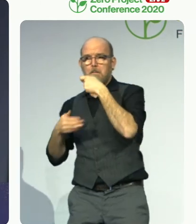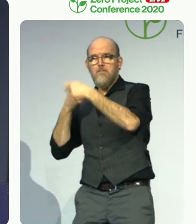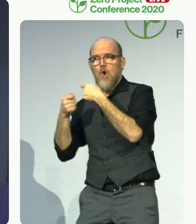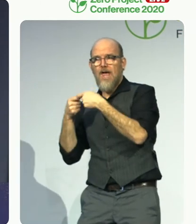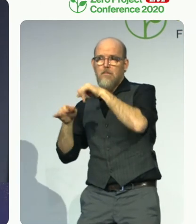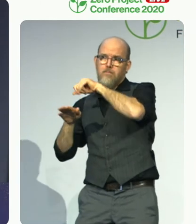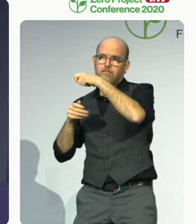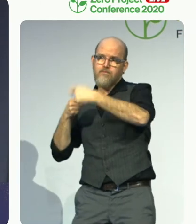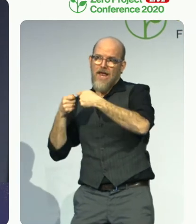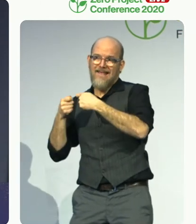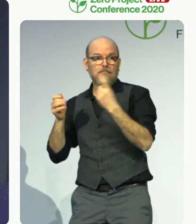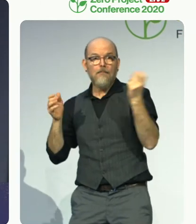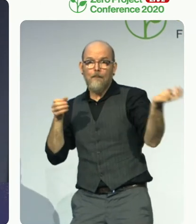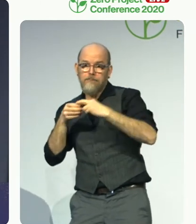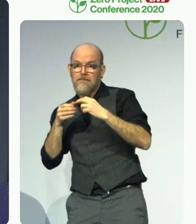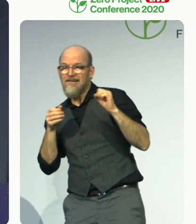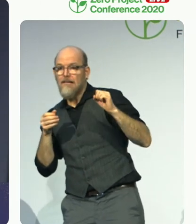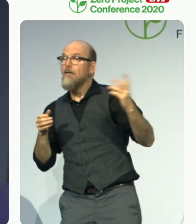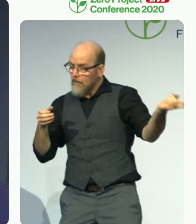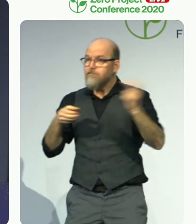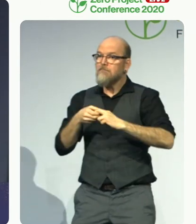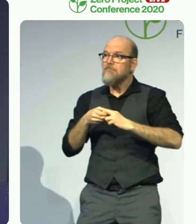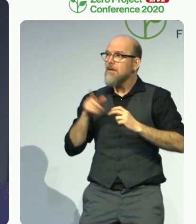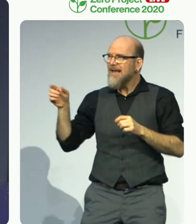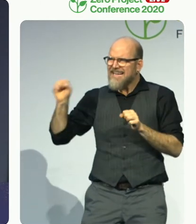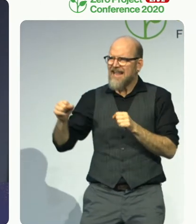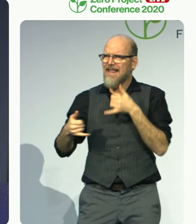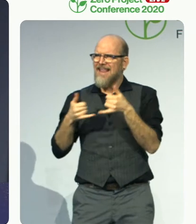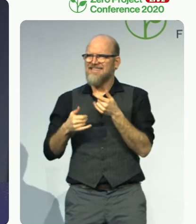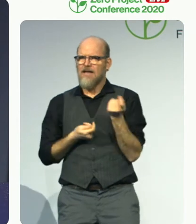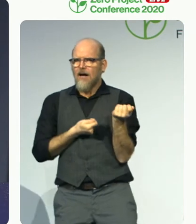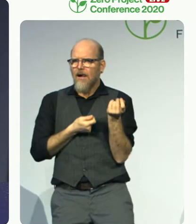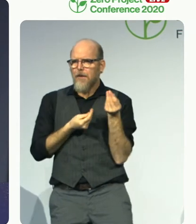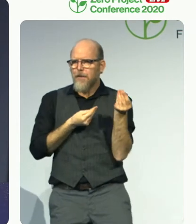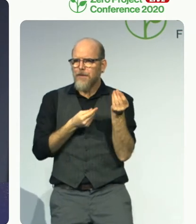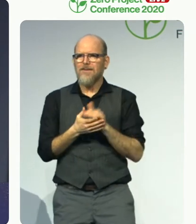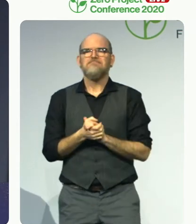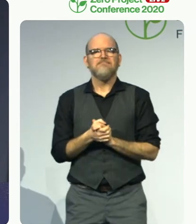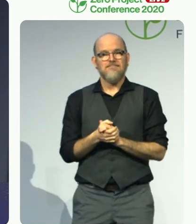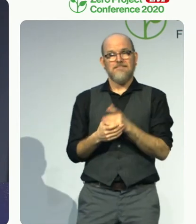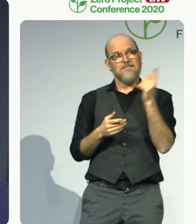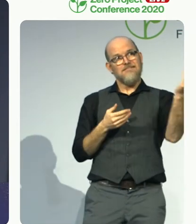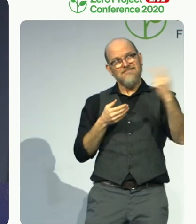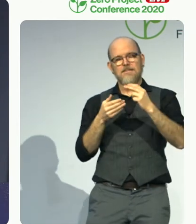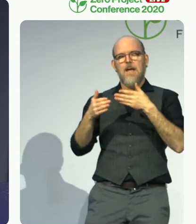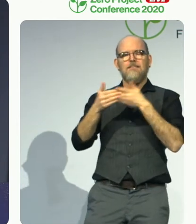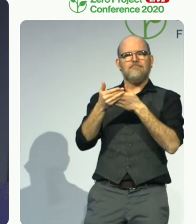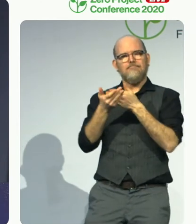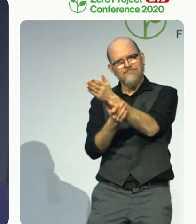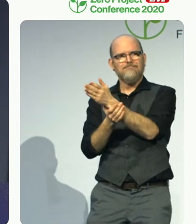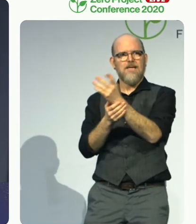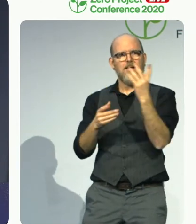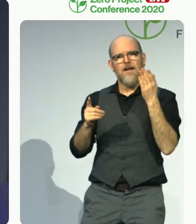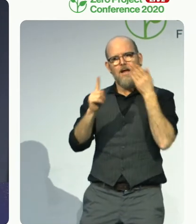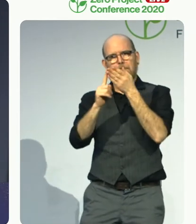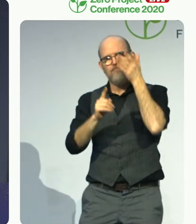who will go forward to abolish barriers so that everybody can live in